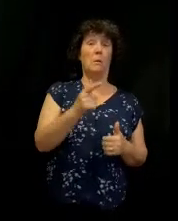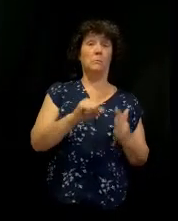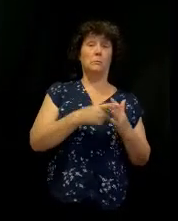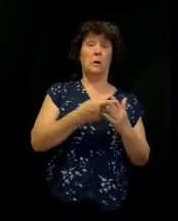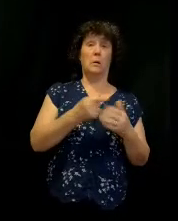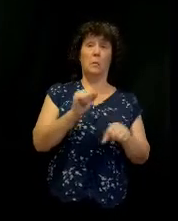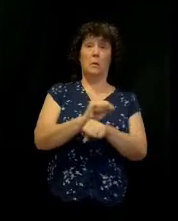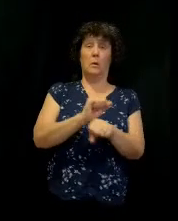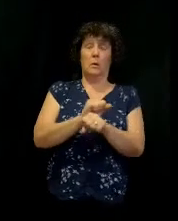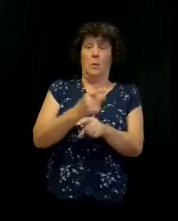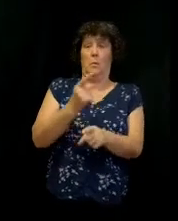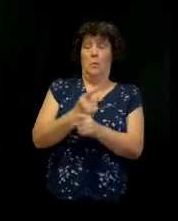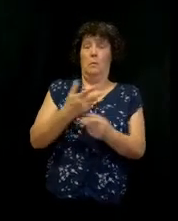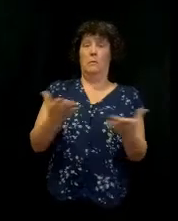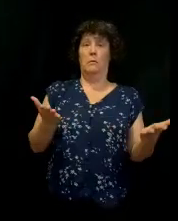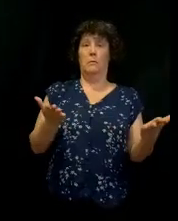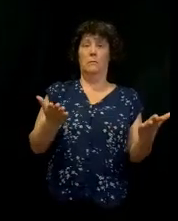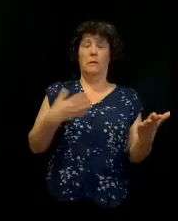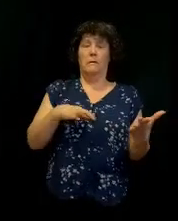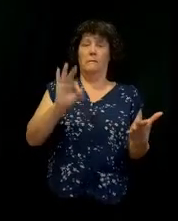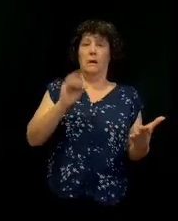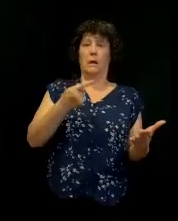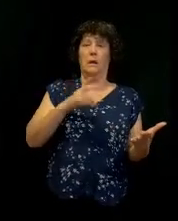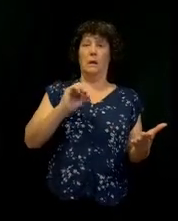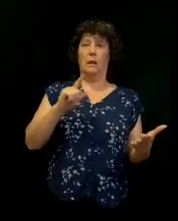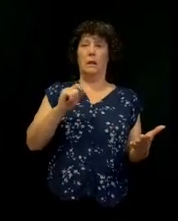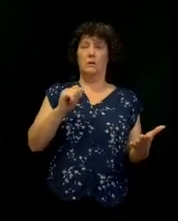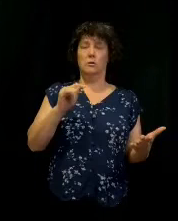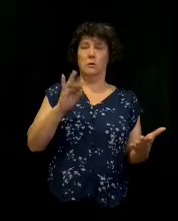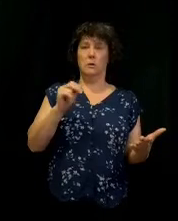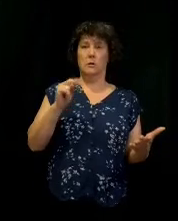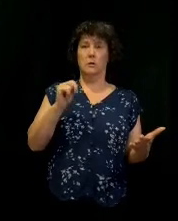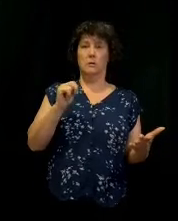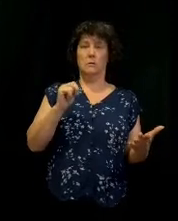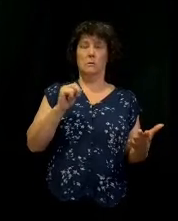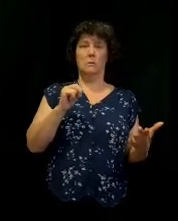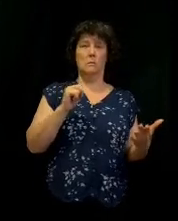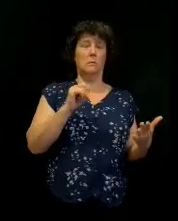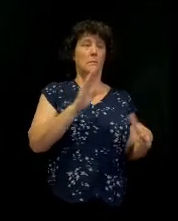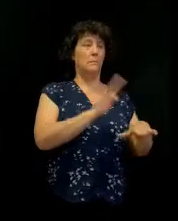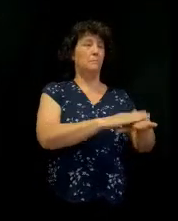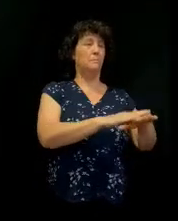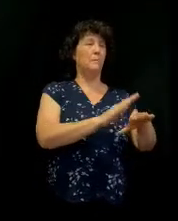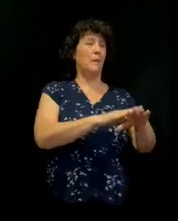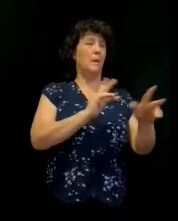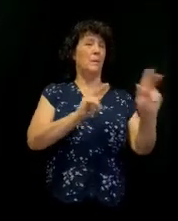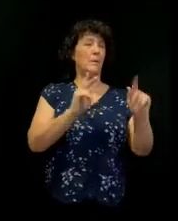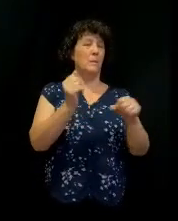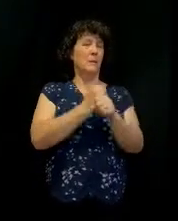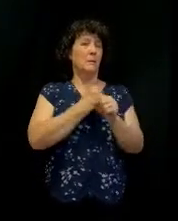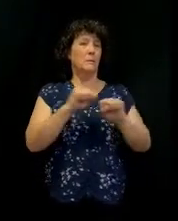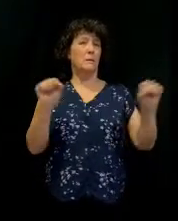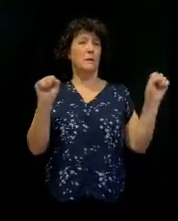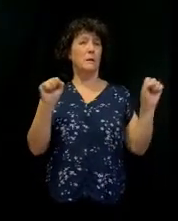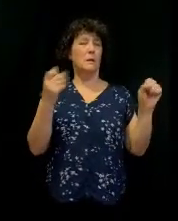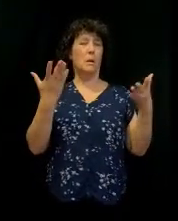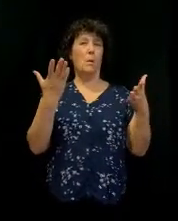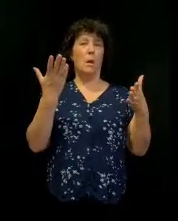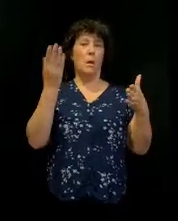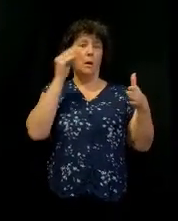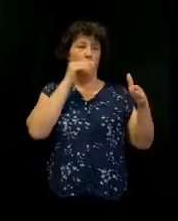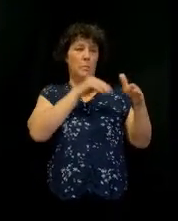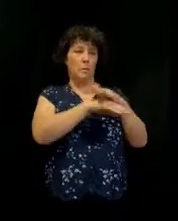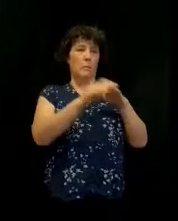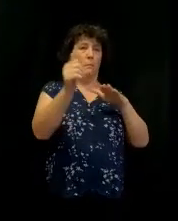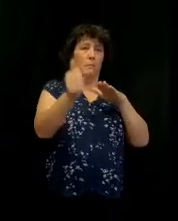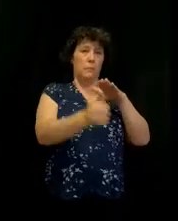things. We find it in Galatia. In the book of Galatia. He was getting on to Judaizers. People that were saved. They were trying to bring people back underneath the law. So one of